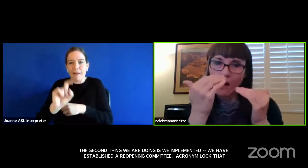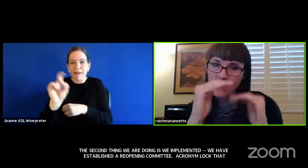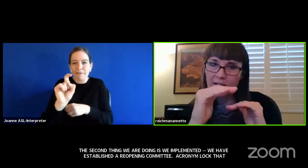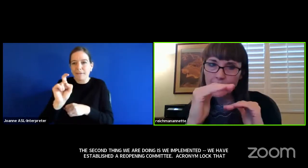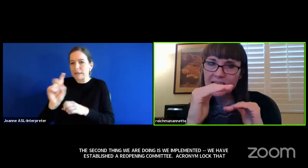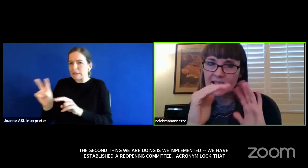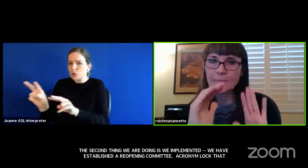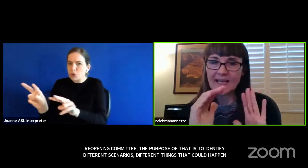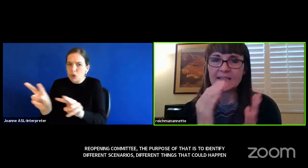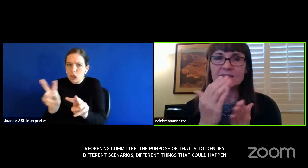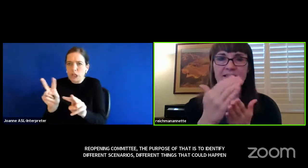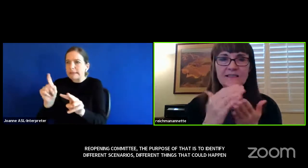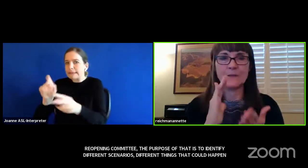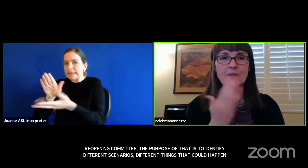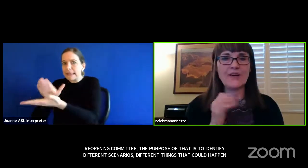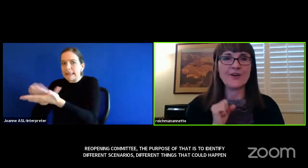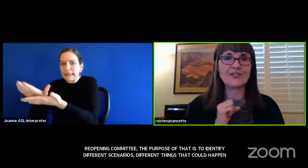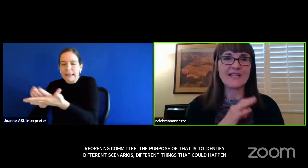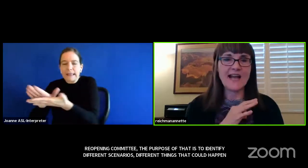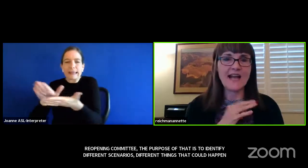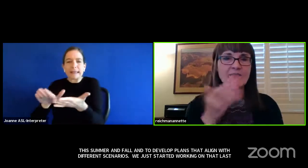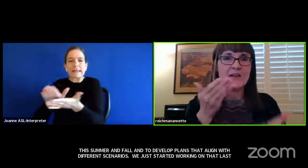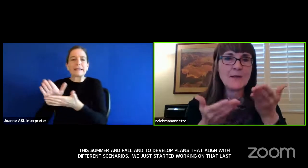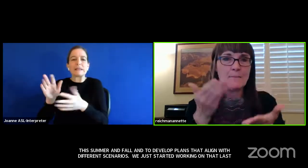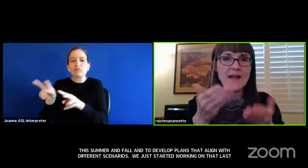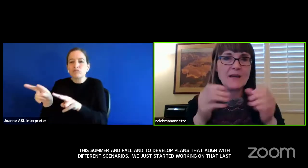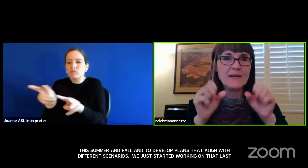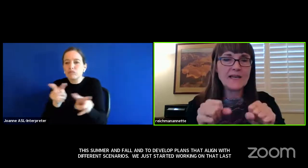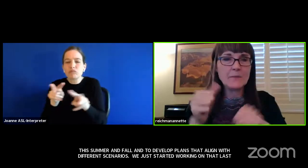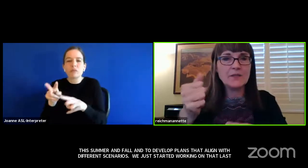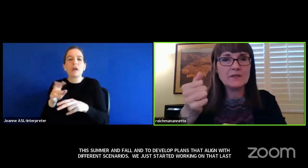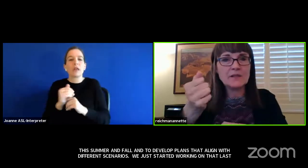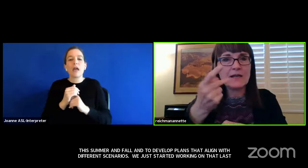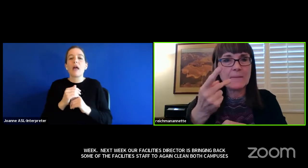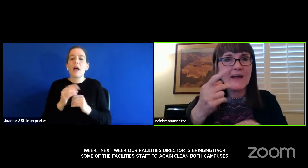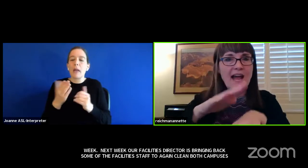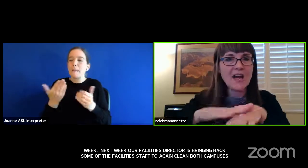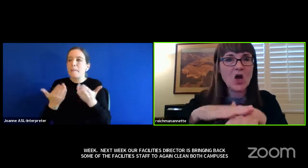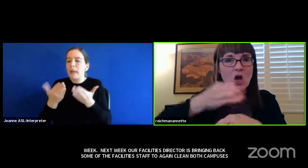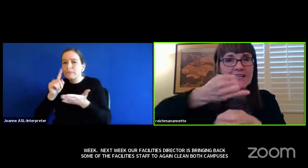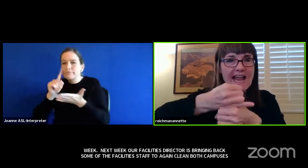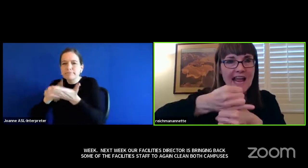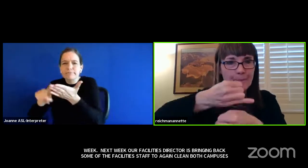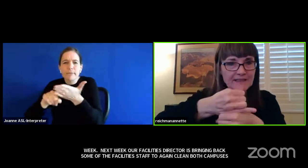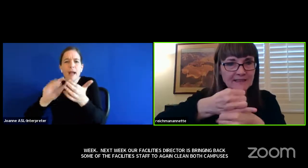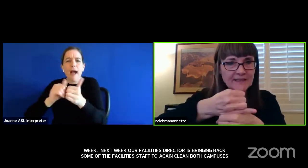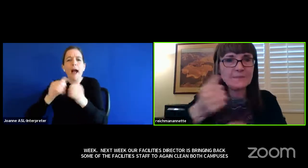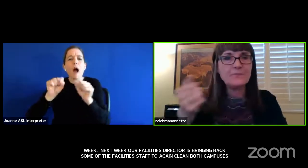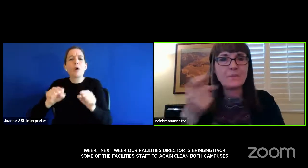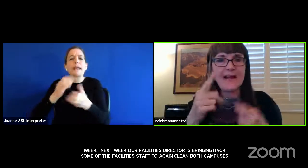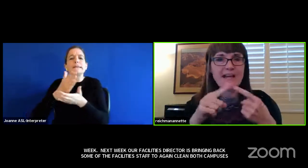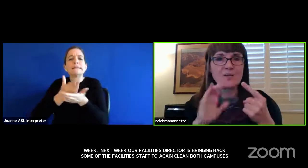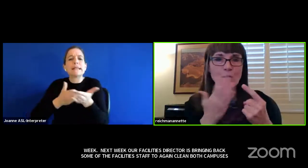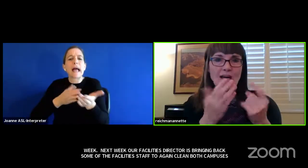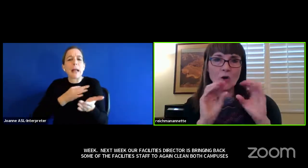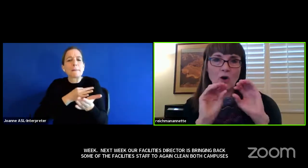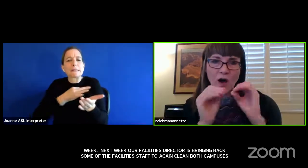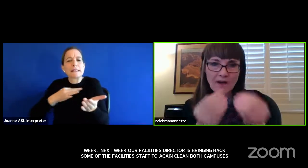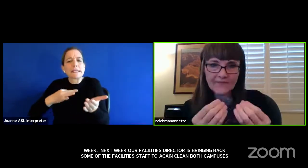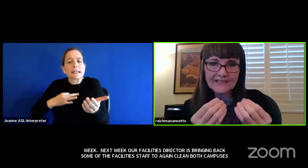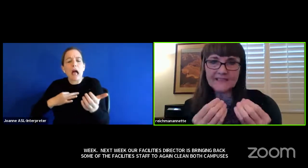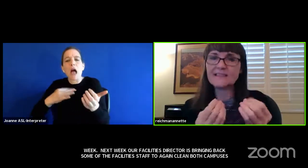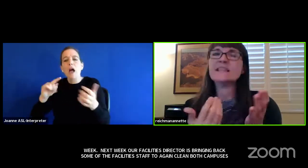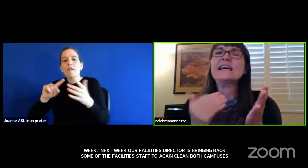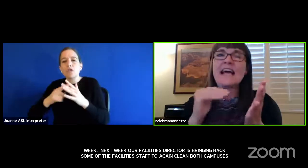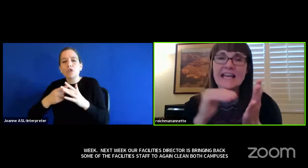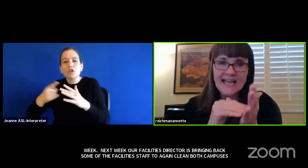on a limited basis some of our staff may be able to come back on campus. Back to our